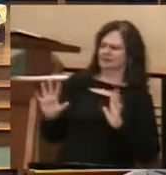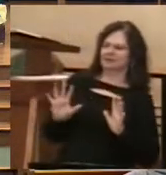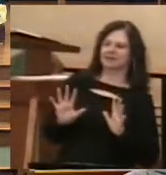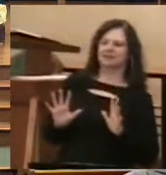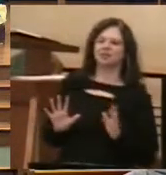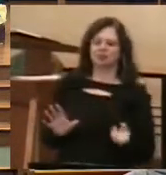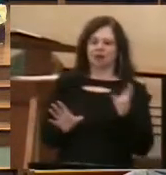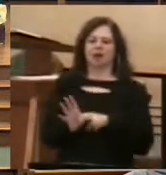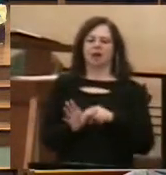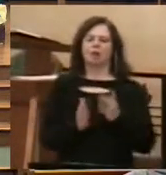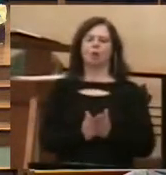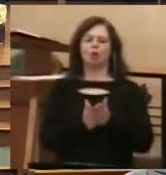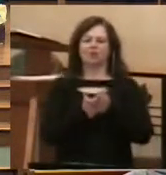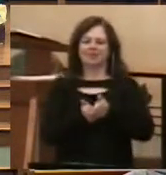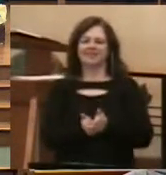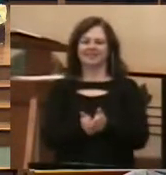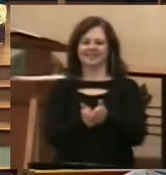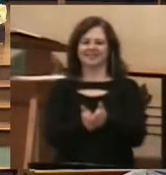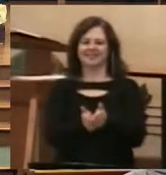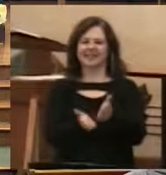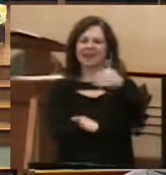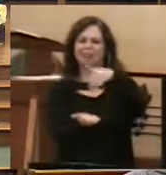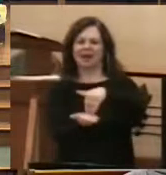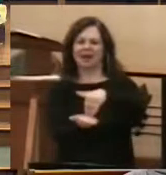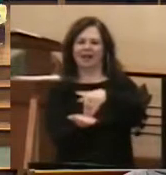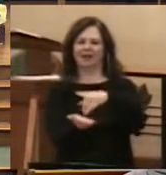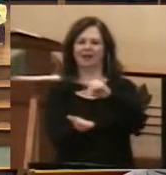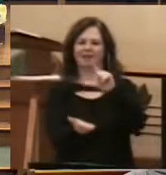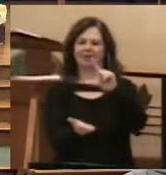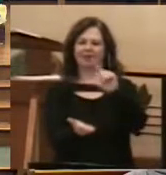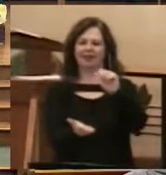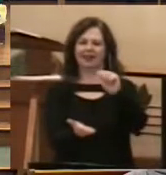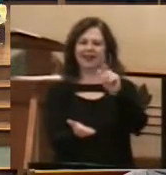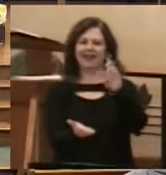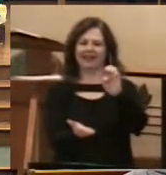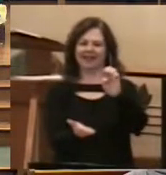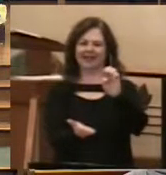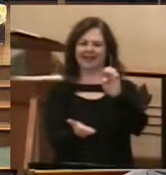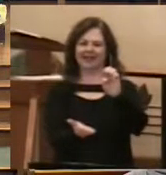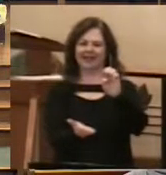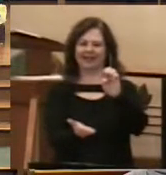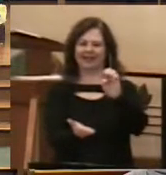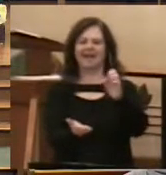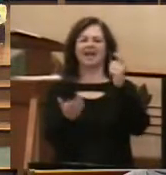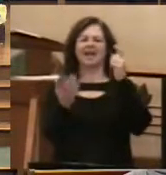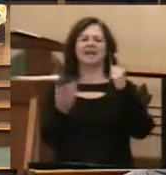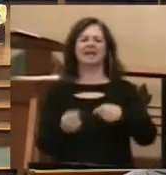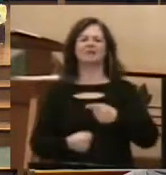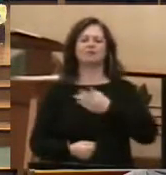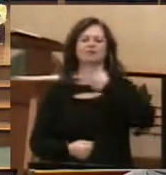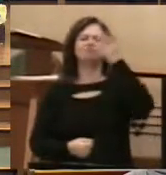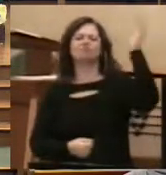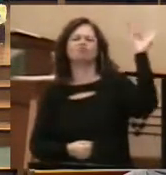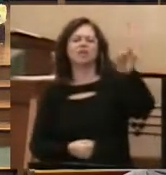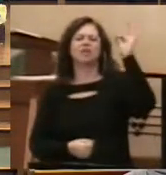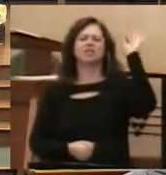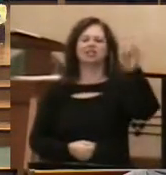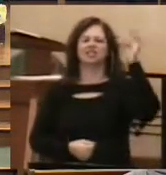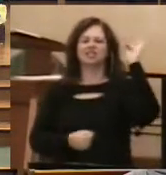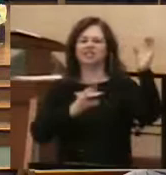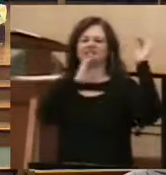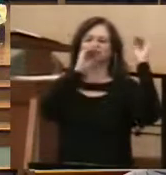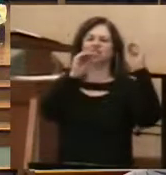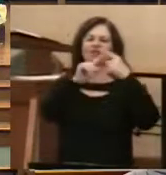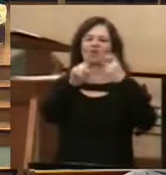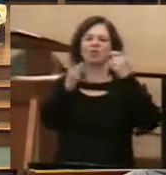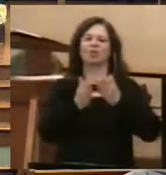in which he can address the crowds. It works nicely as an amphitheater and a way to amplify his voice so that his